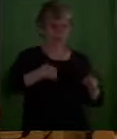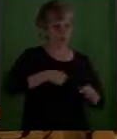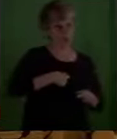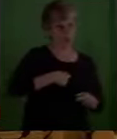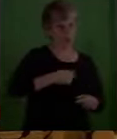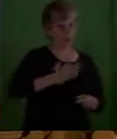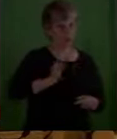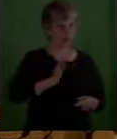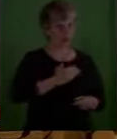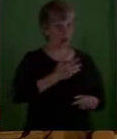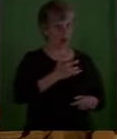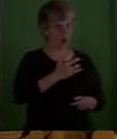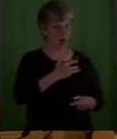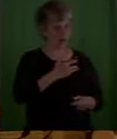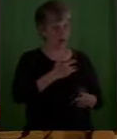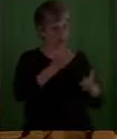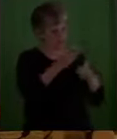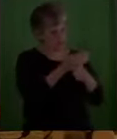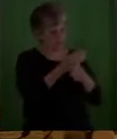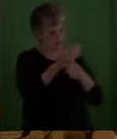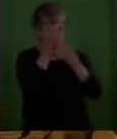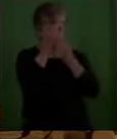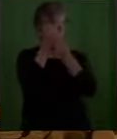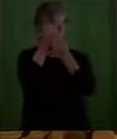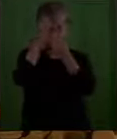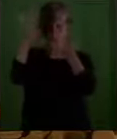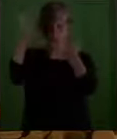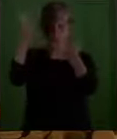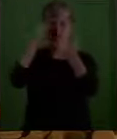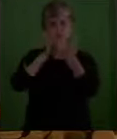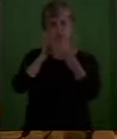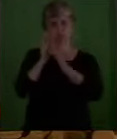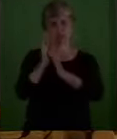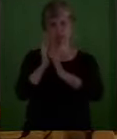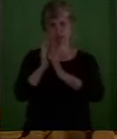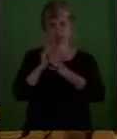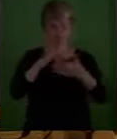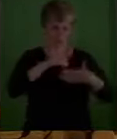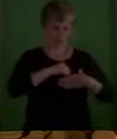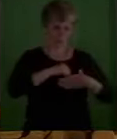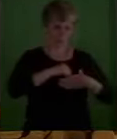hearts need to be open to His story.